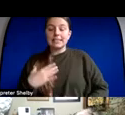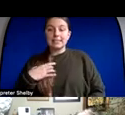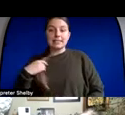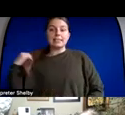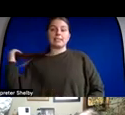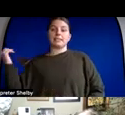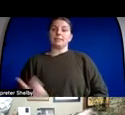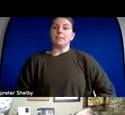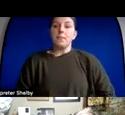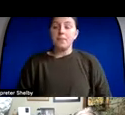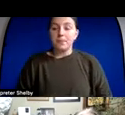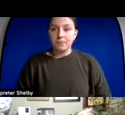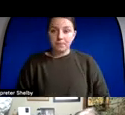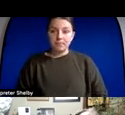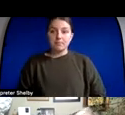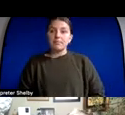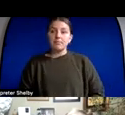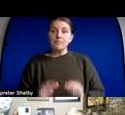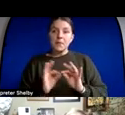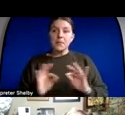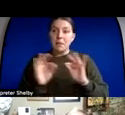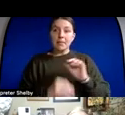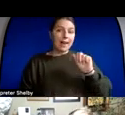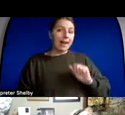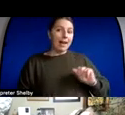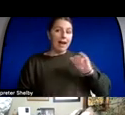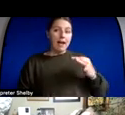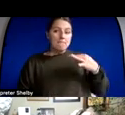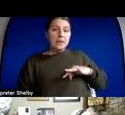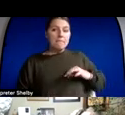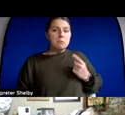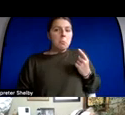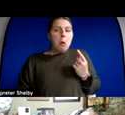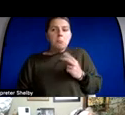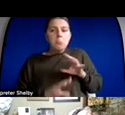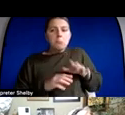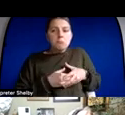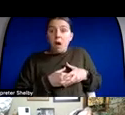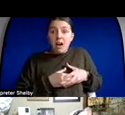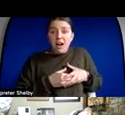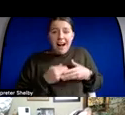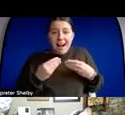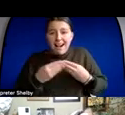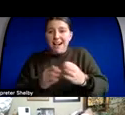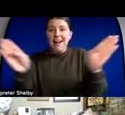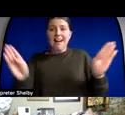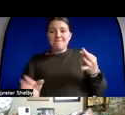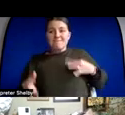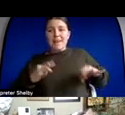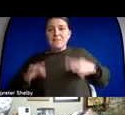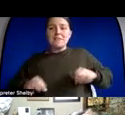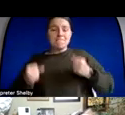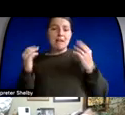not simply to one or two individuals but to people as a whole how do we build these